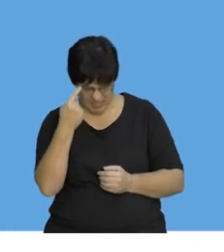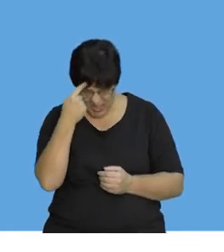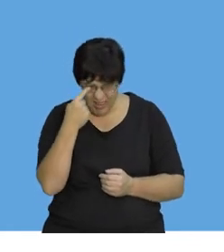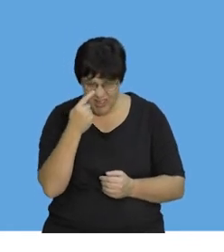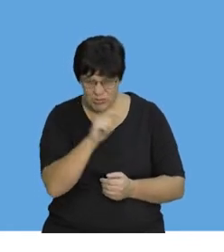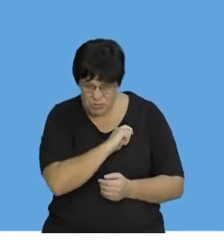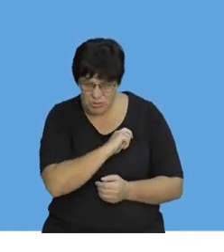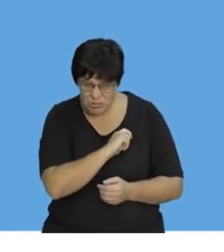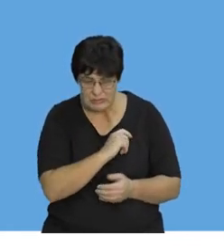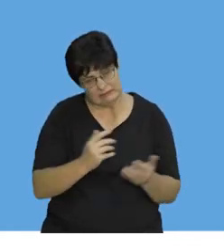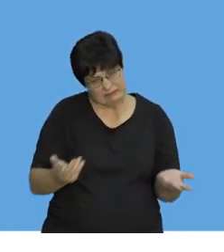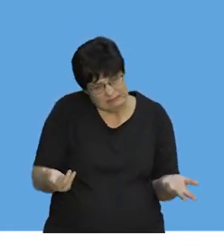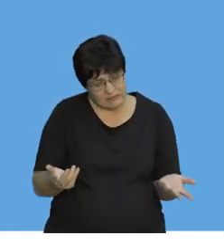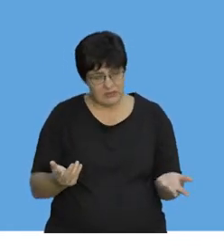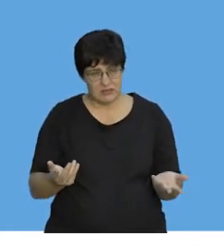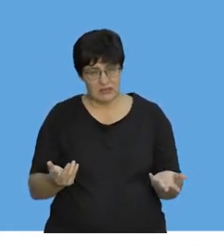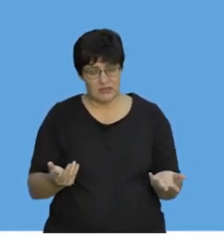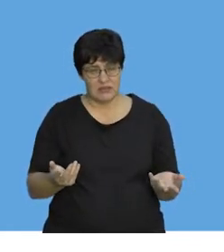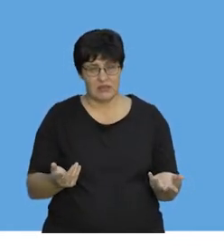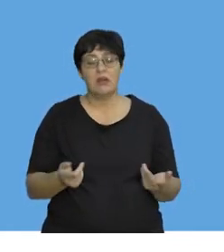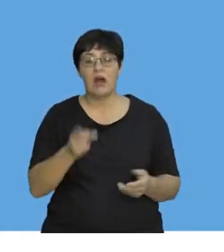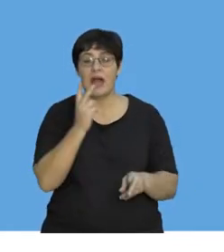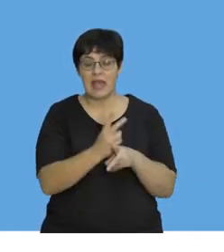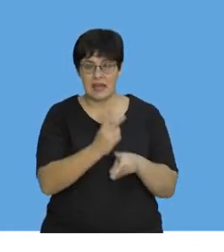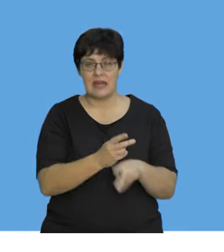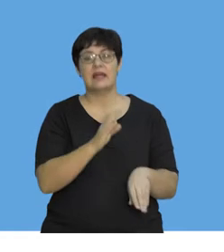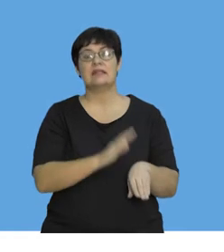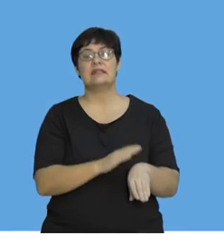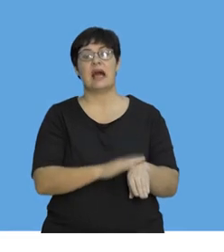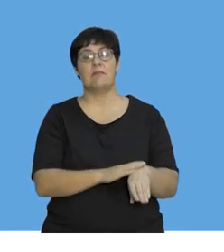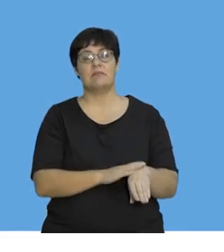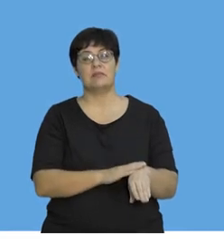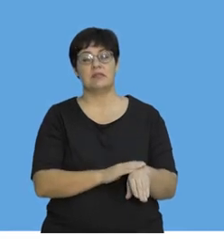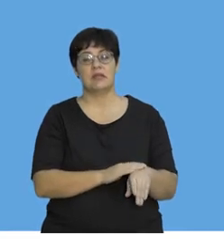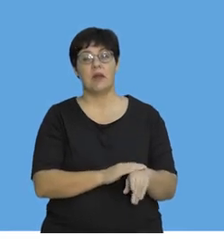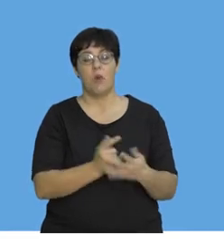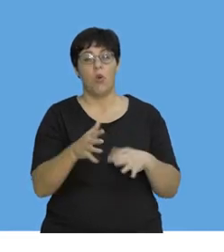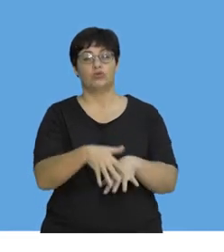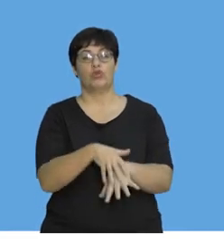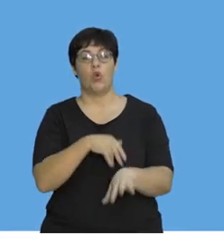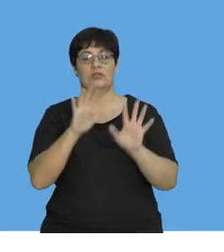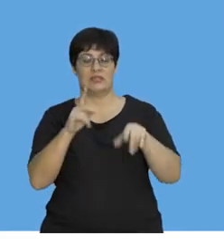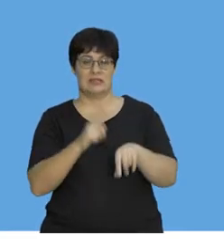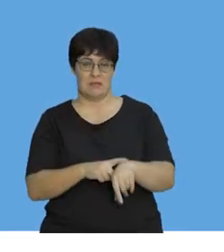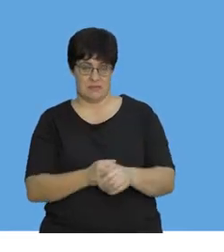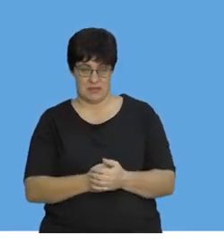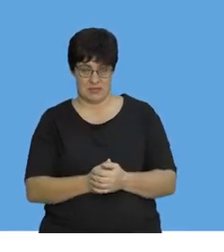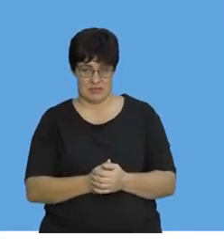convinced. But it's all right. What did we do again? We made the time 10 times slower.